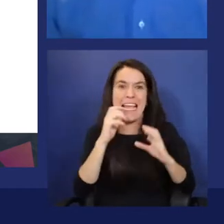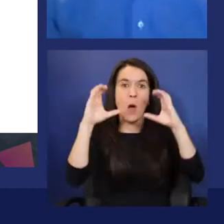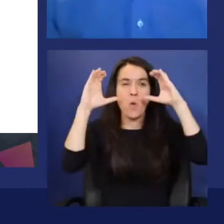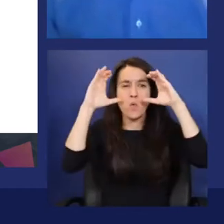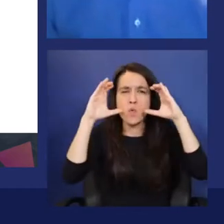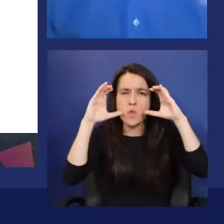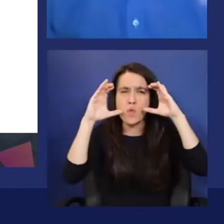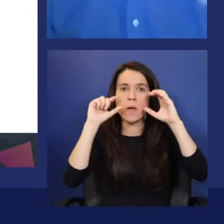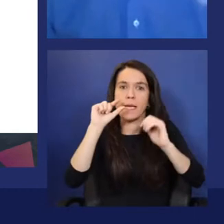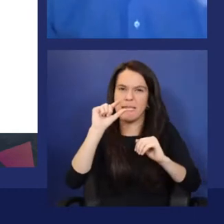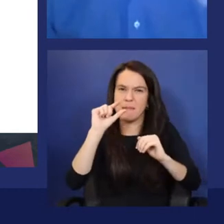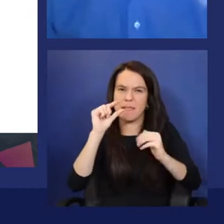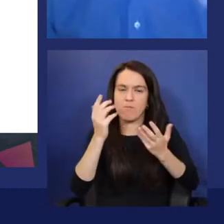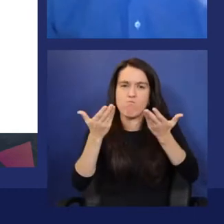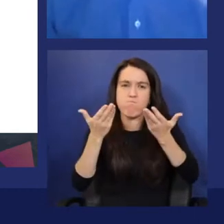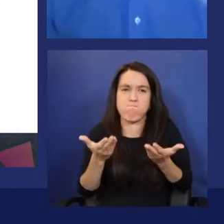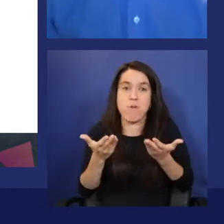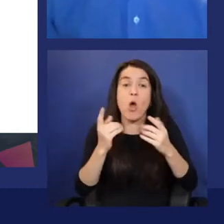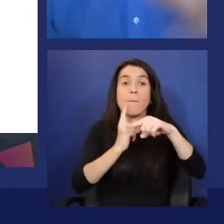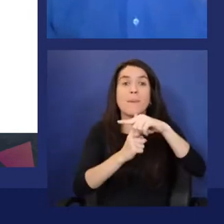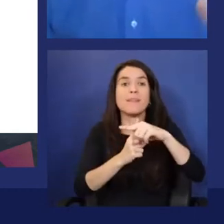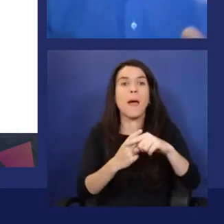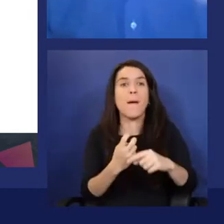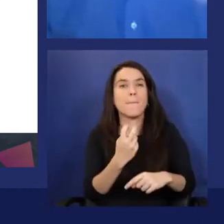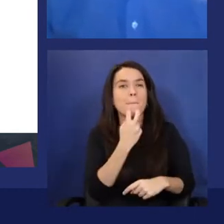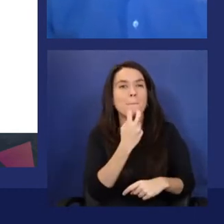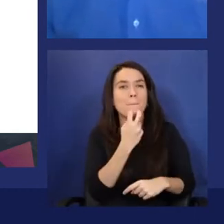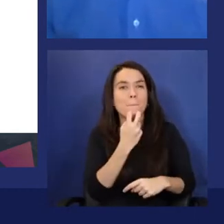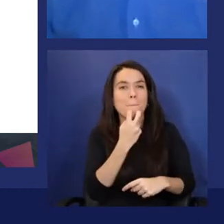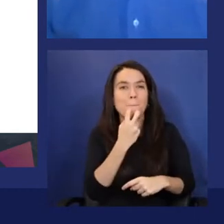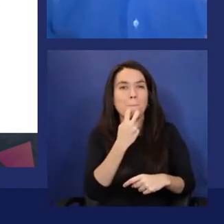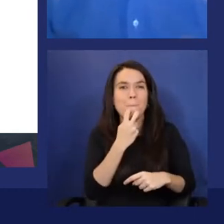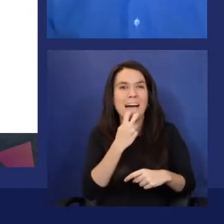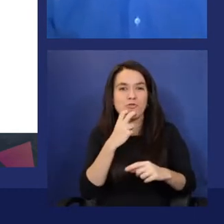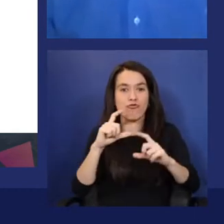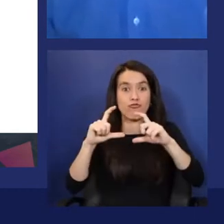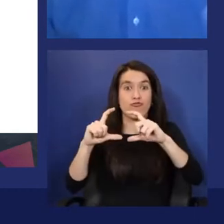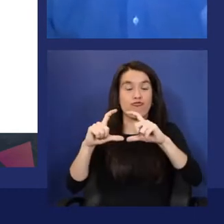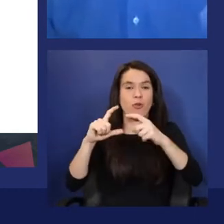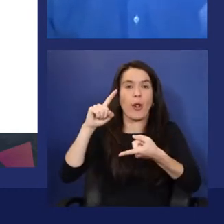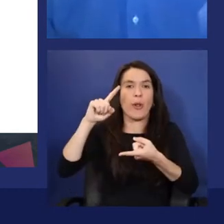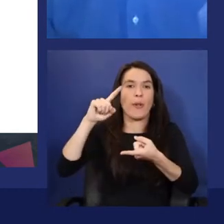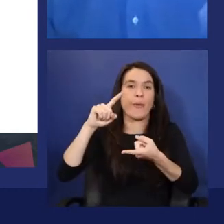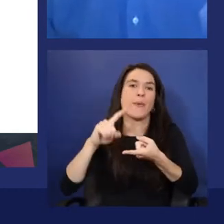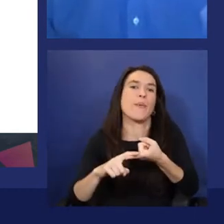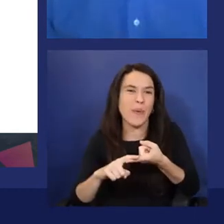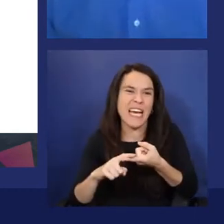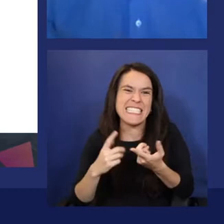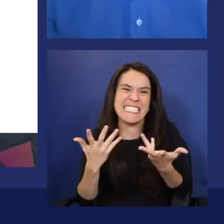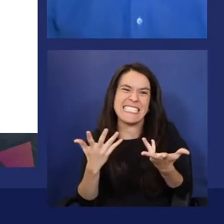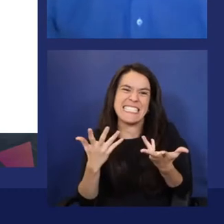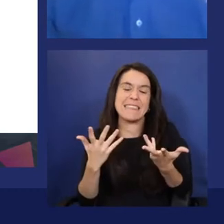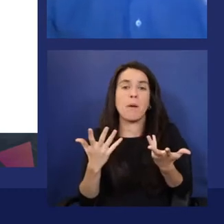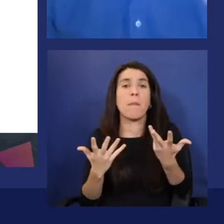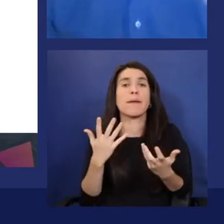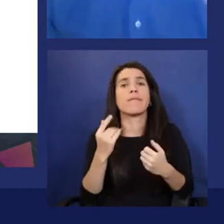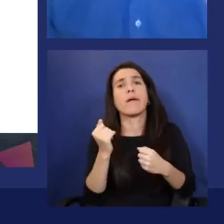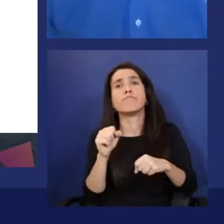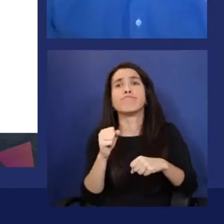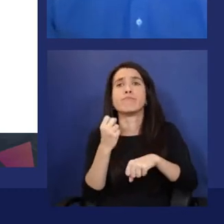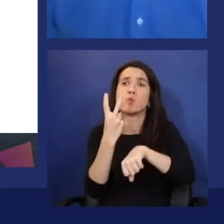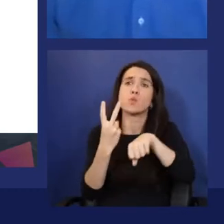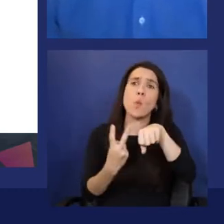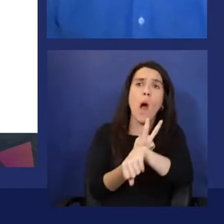And also the duration of the battery probably is not fantastic. So you can really use it comfortably for a couple of hours. After that,